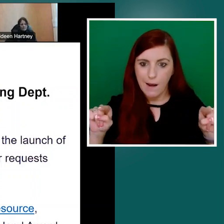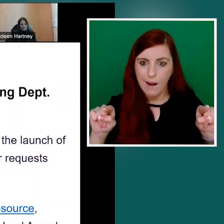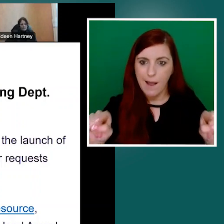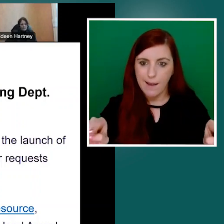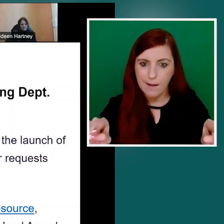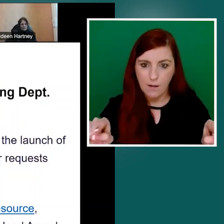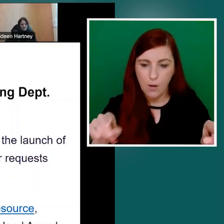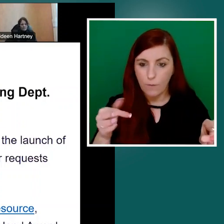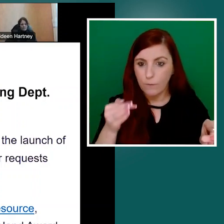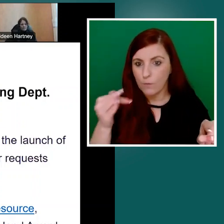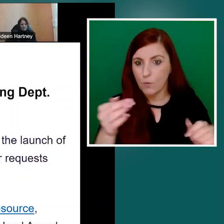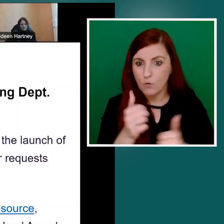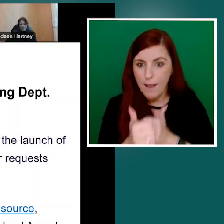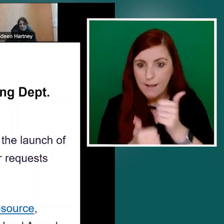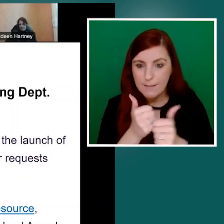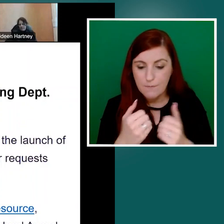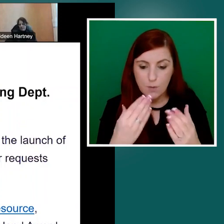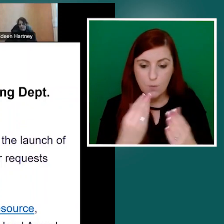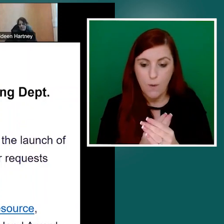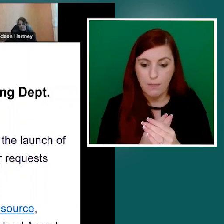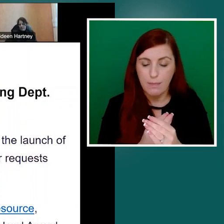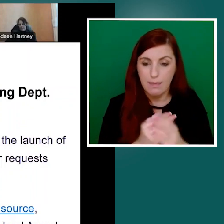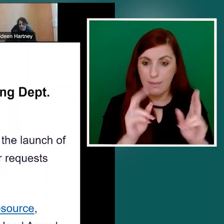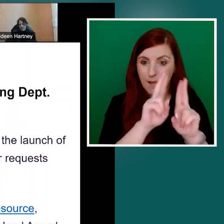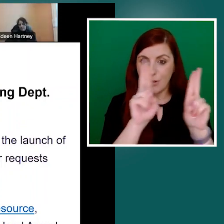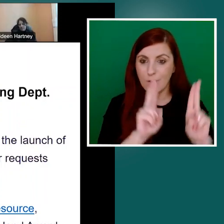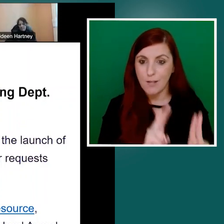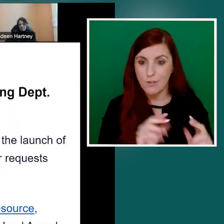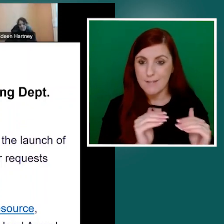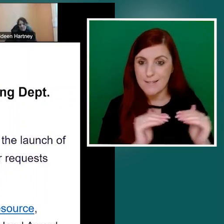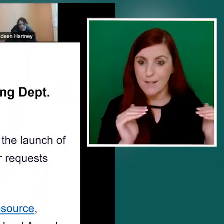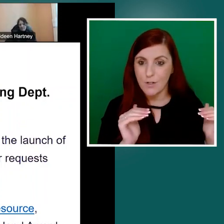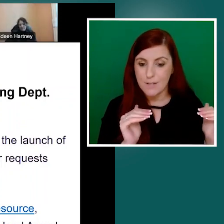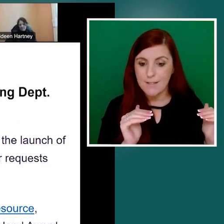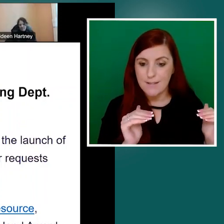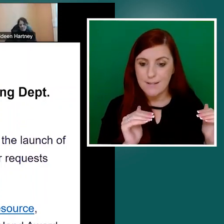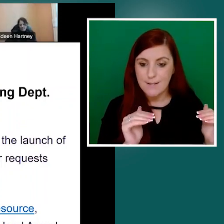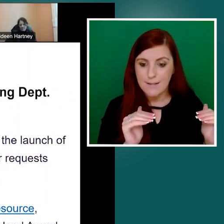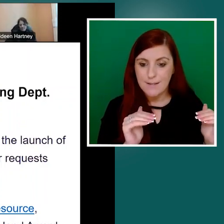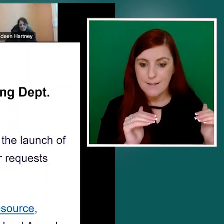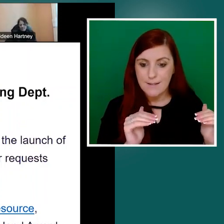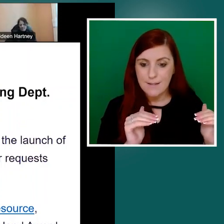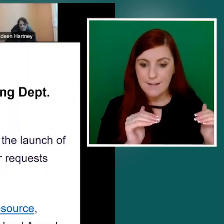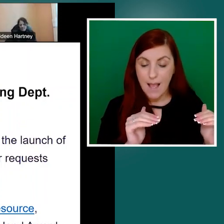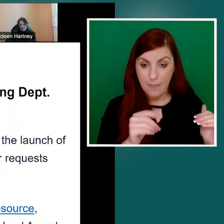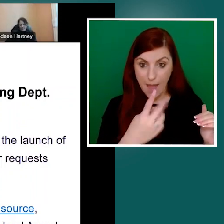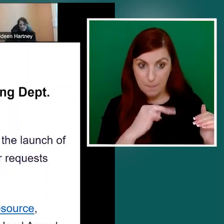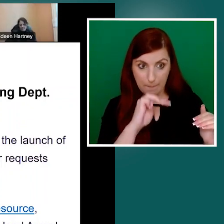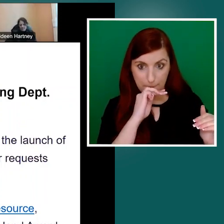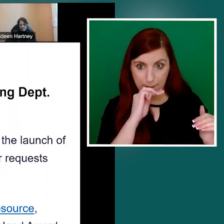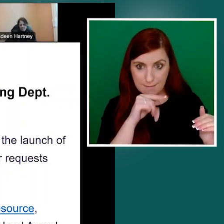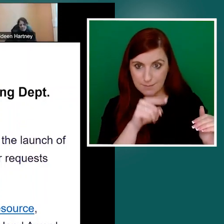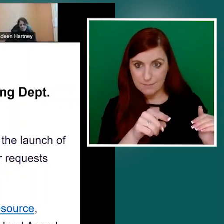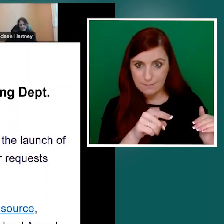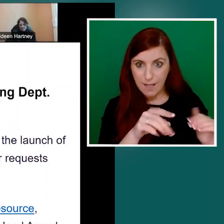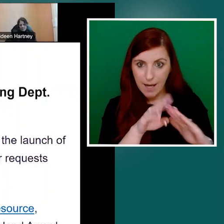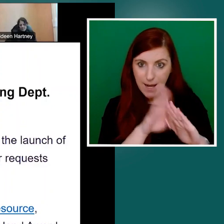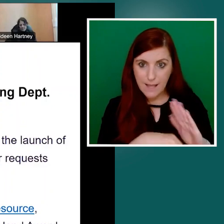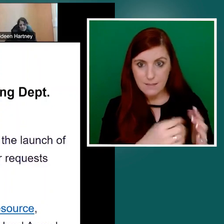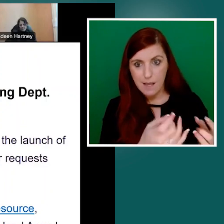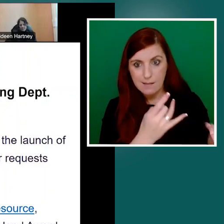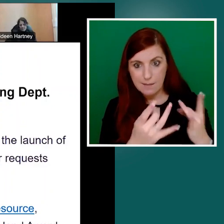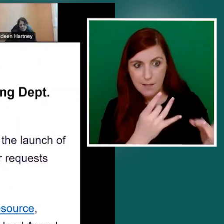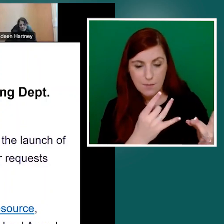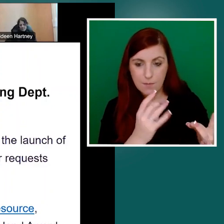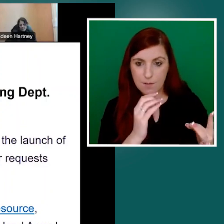And it did result in the project being case studied in the Irish Public Administration resource and was